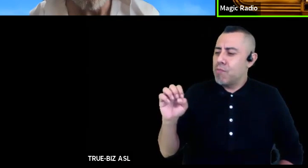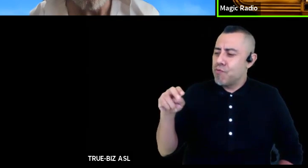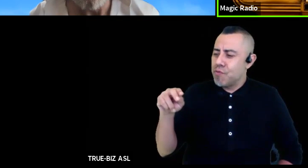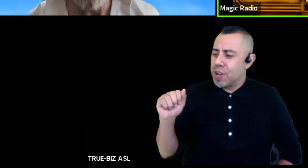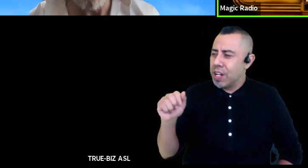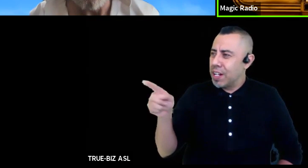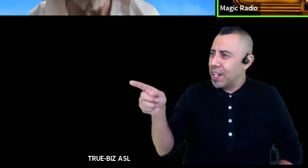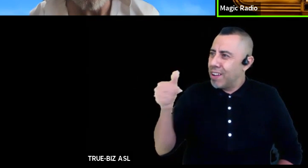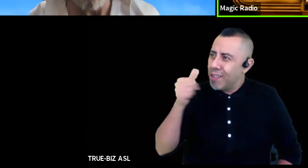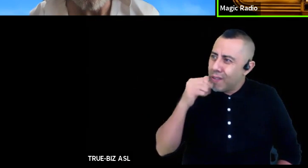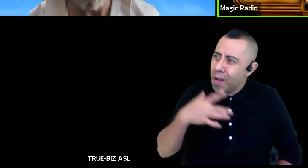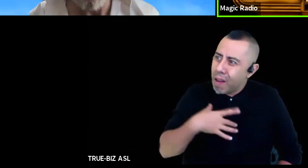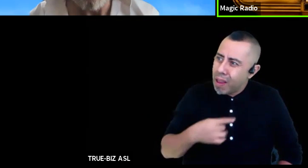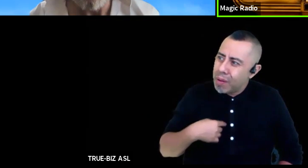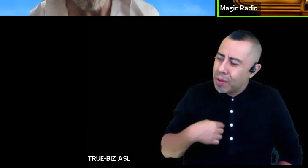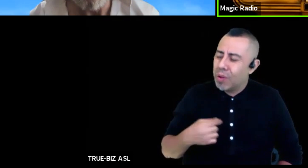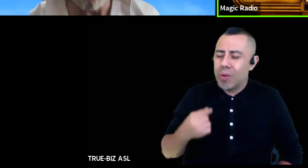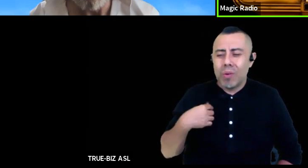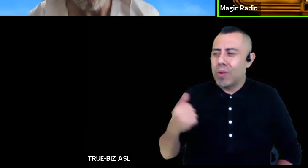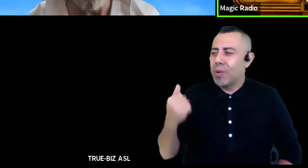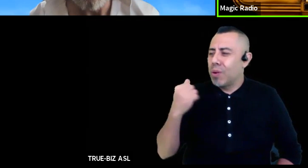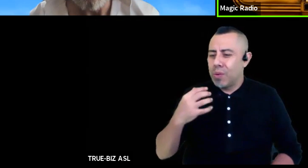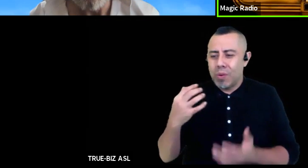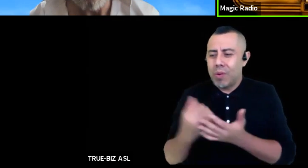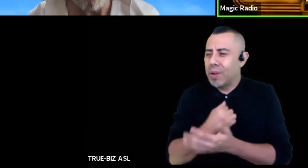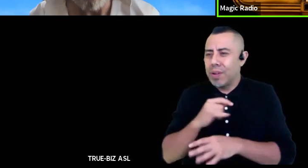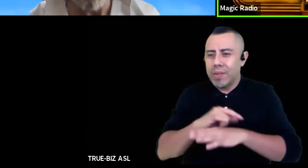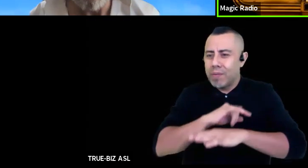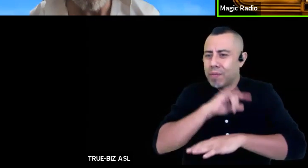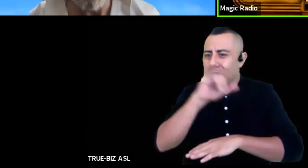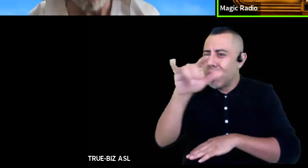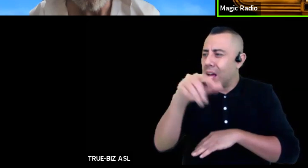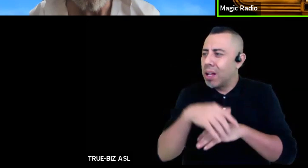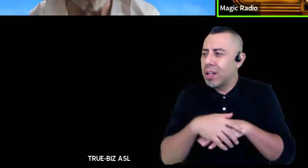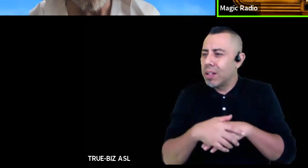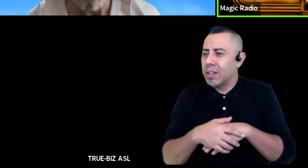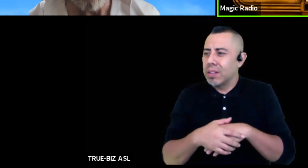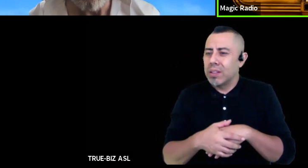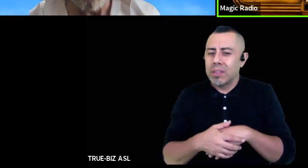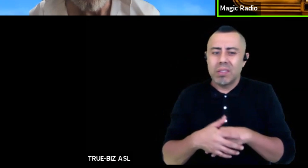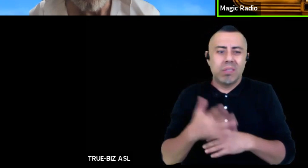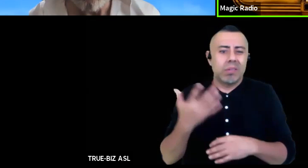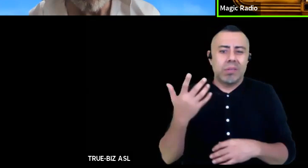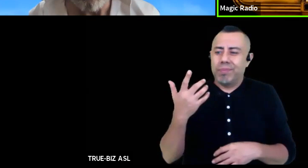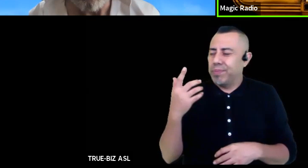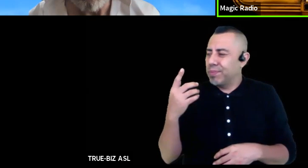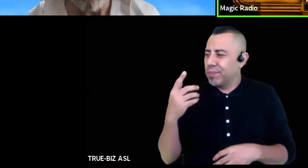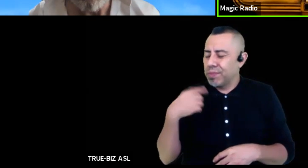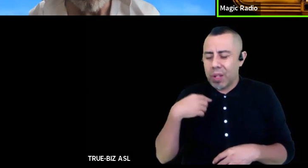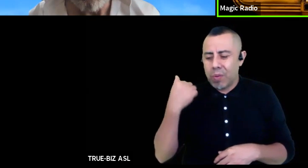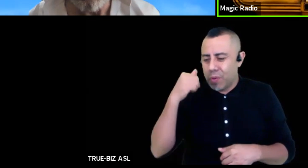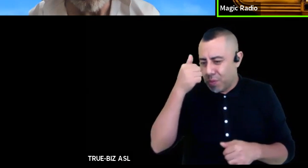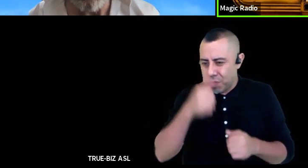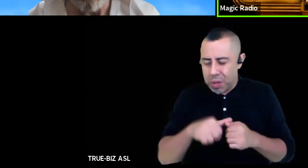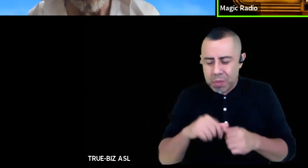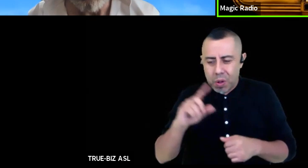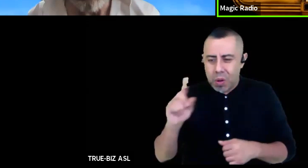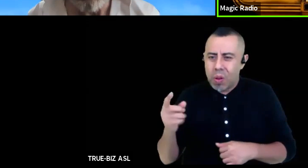get to fly or that I'll live to be a hundred and that I know in the future